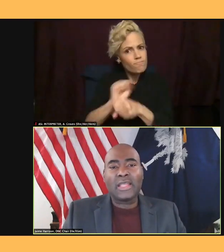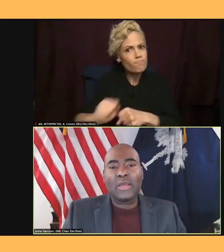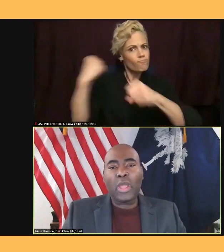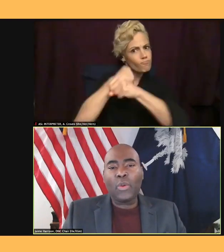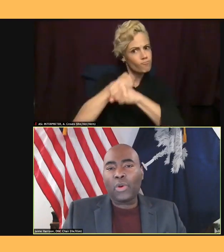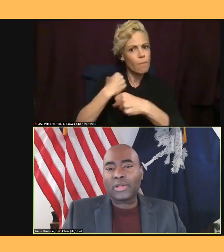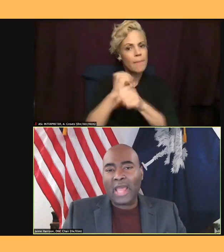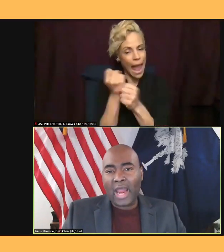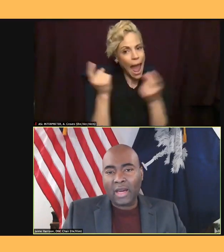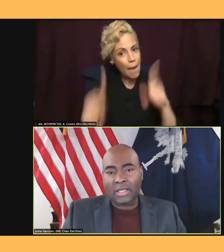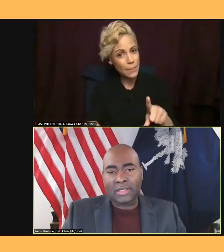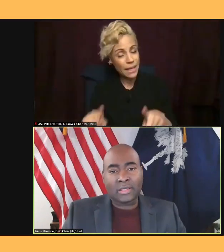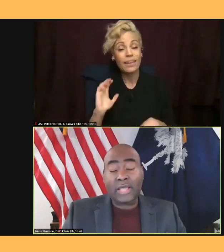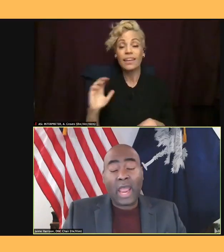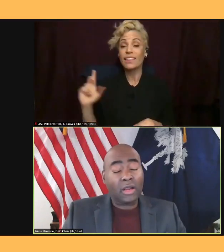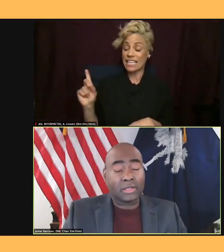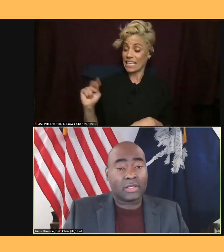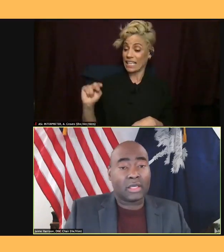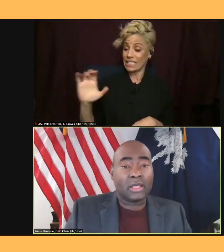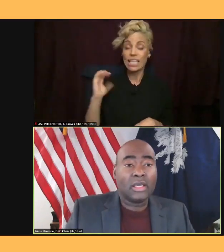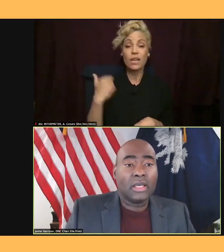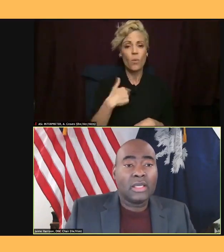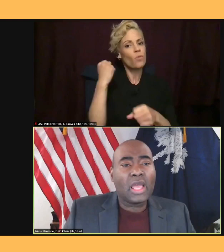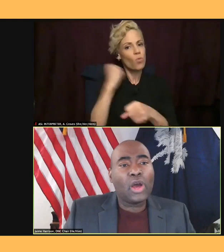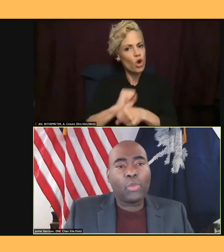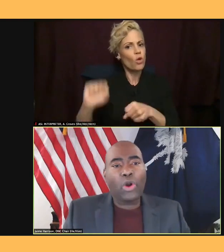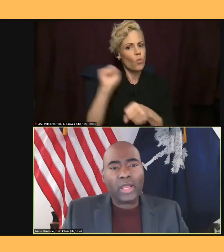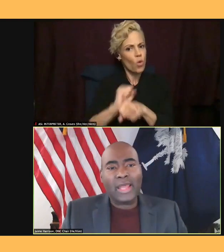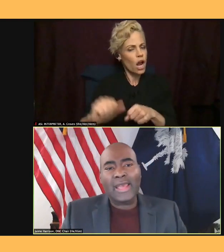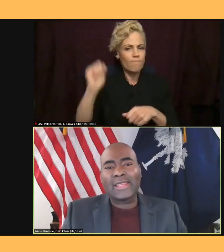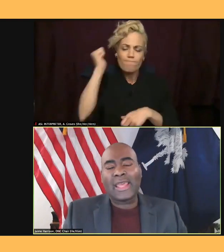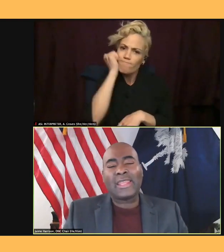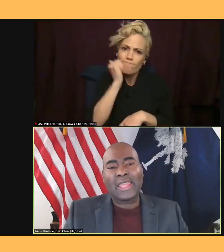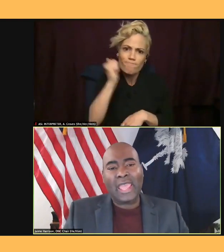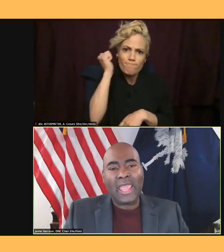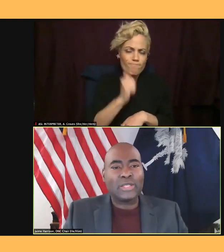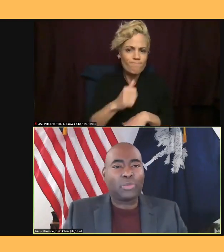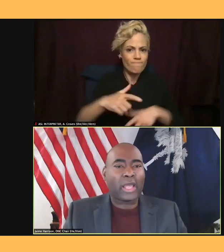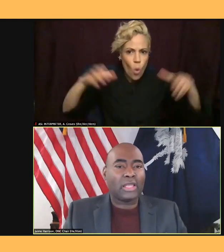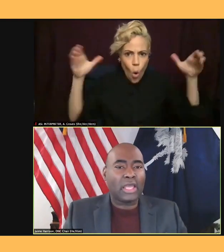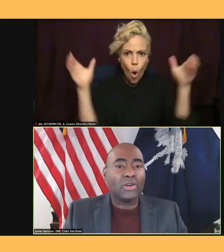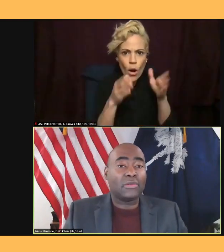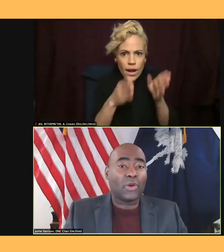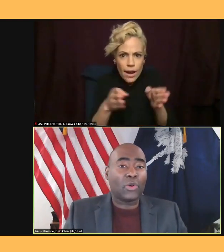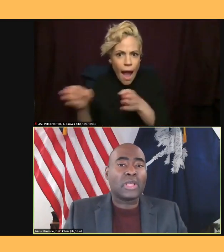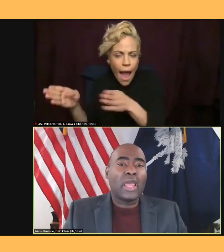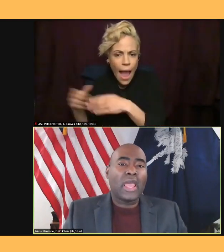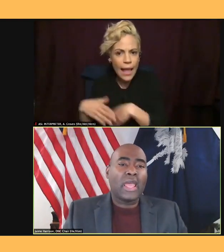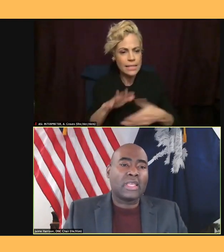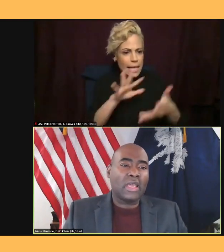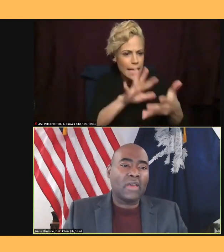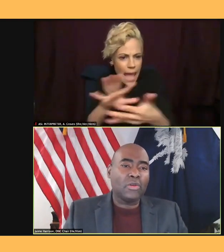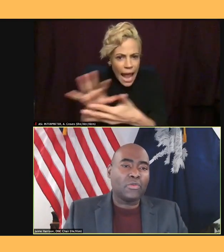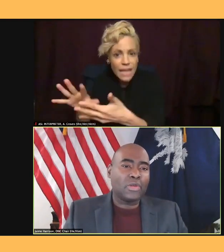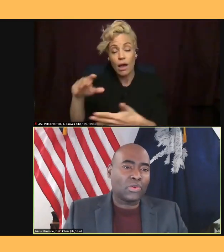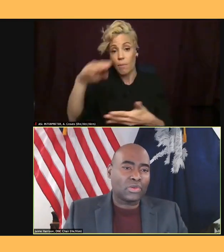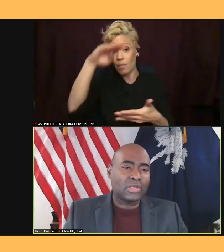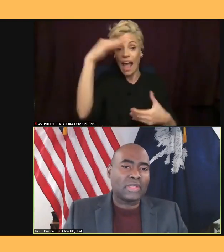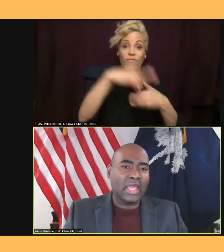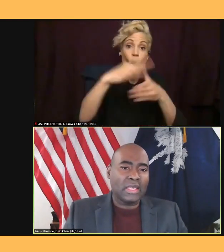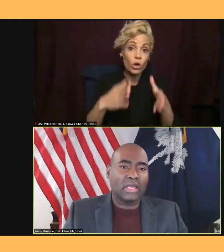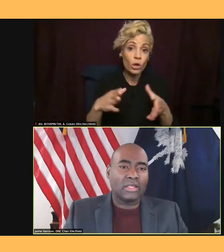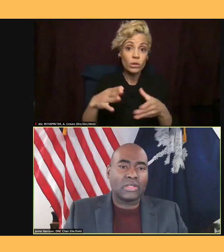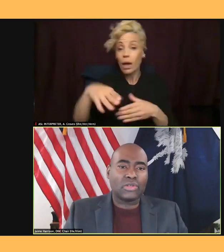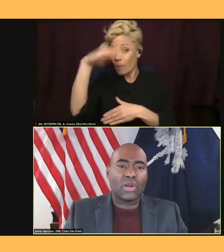tirelessly to help organize and engage Black leaders and voters and to give them the resources they needed to turn